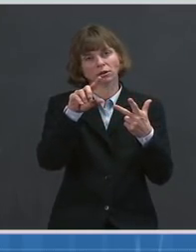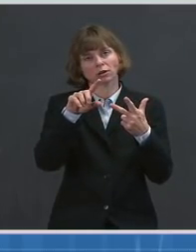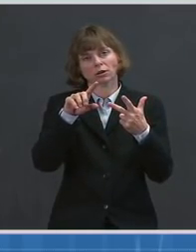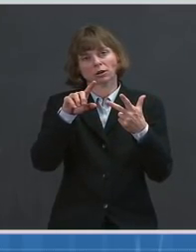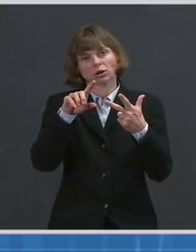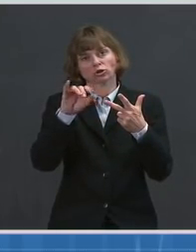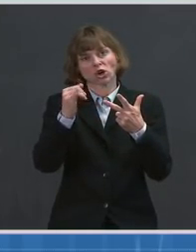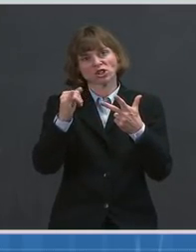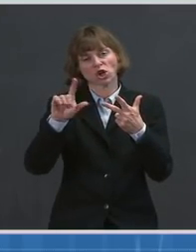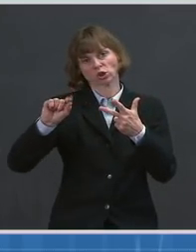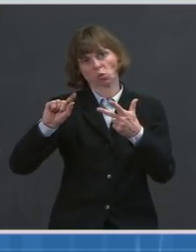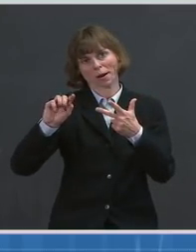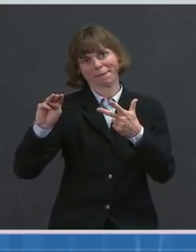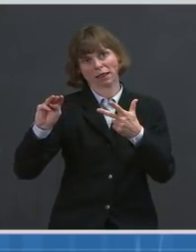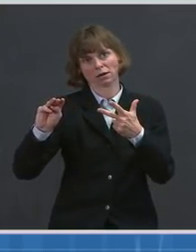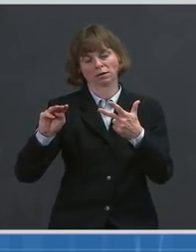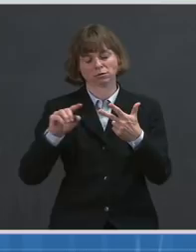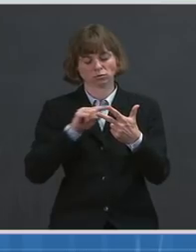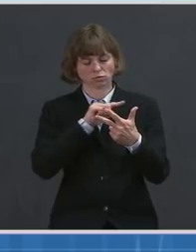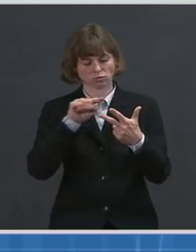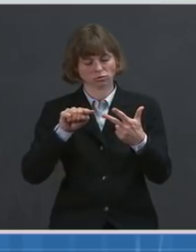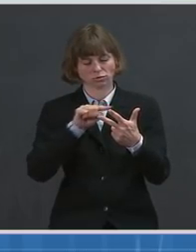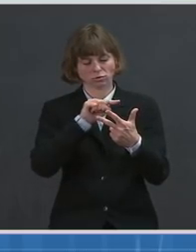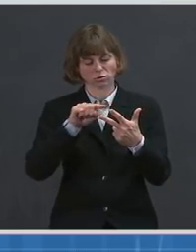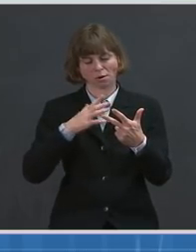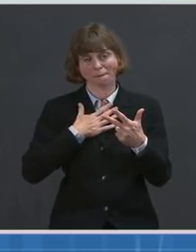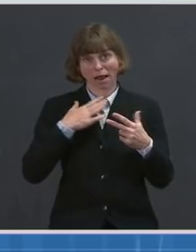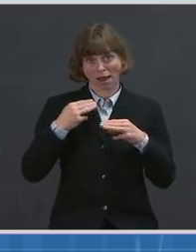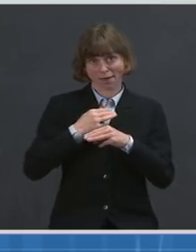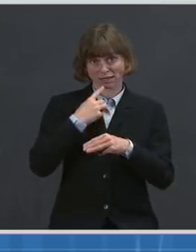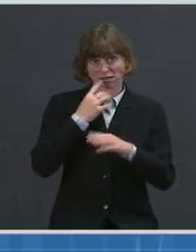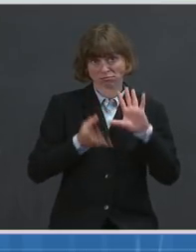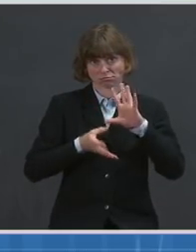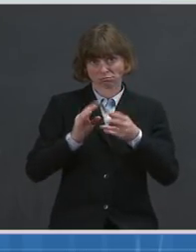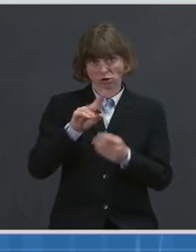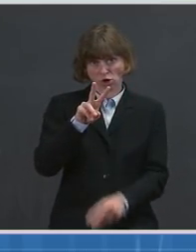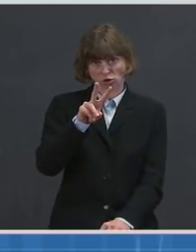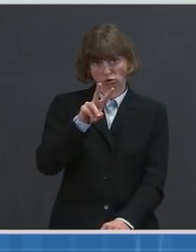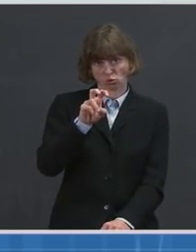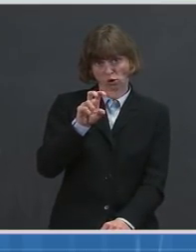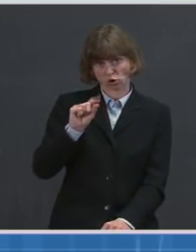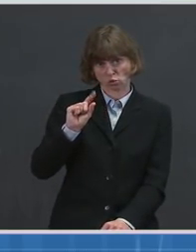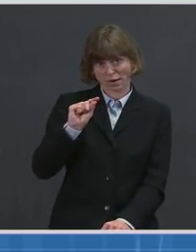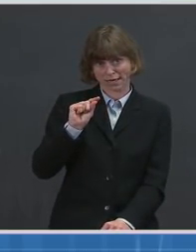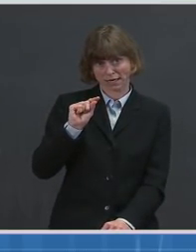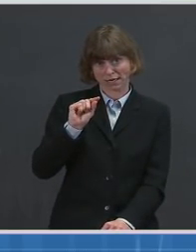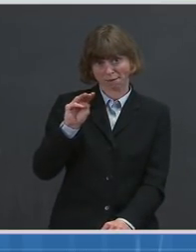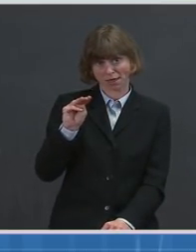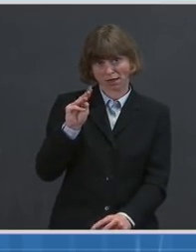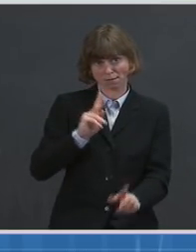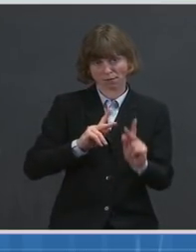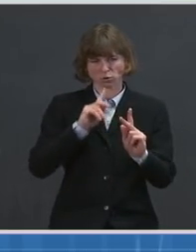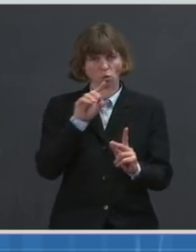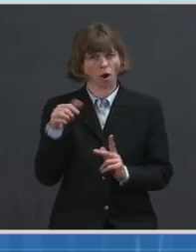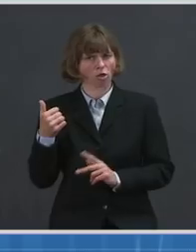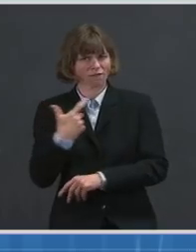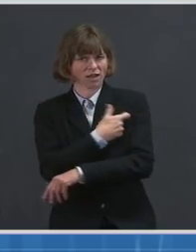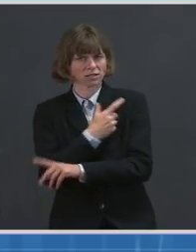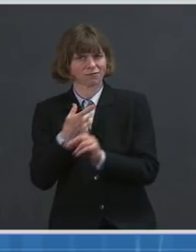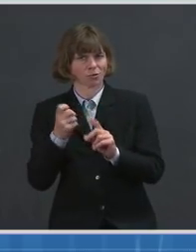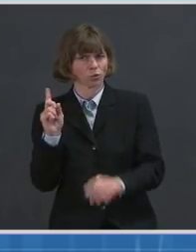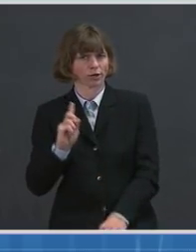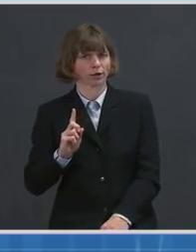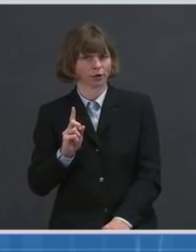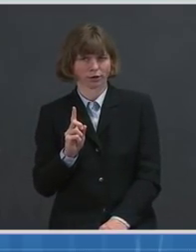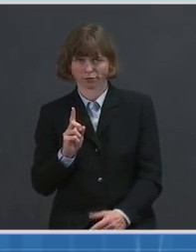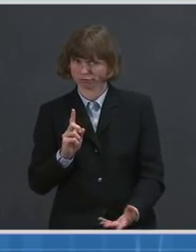that's enough, based on my math, for about 220 million people. So where are those other vaccines coming from in order